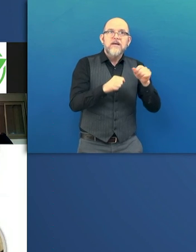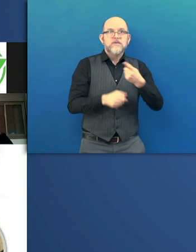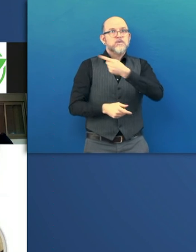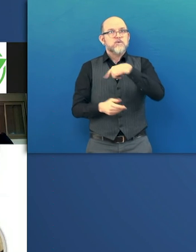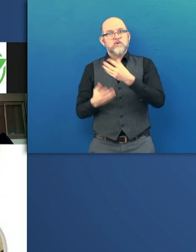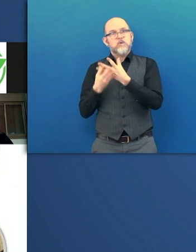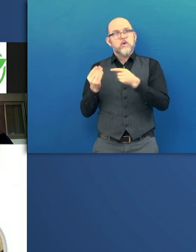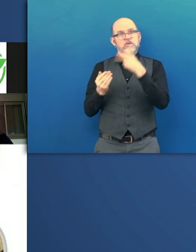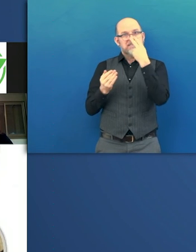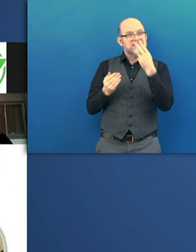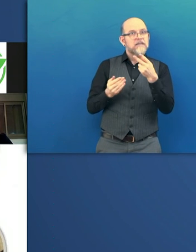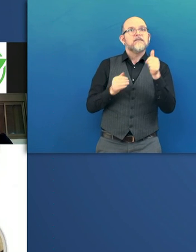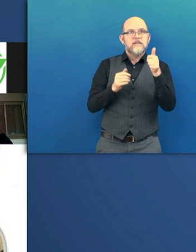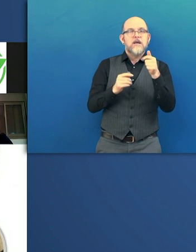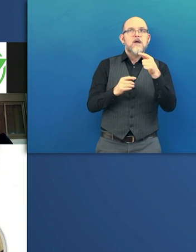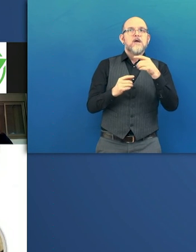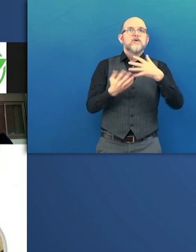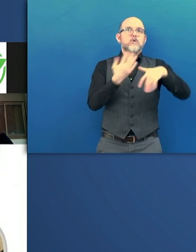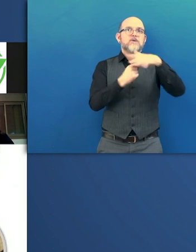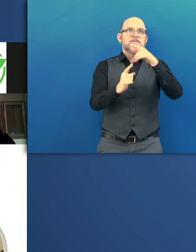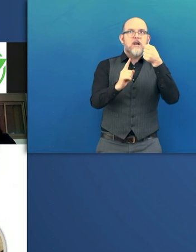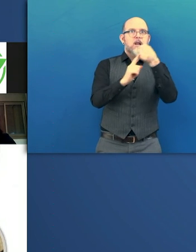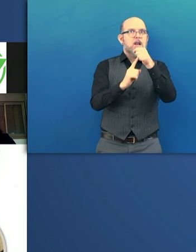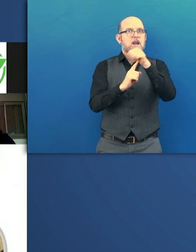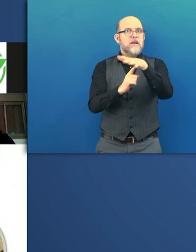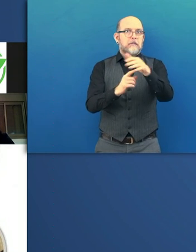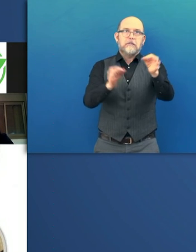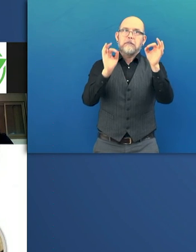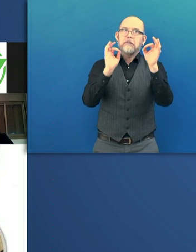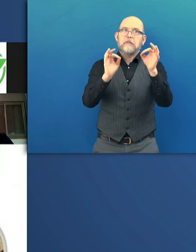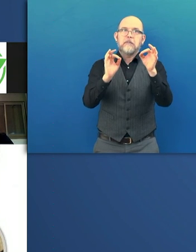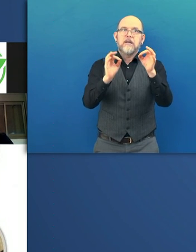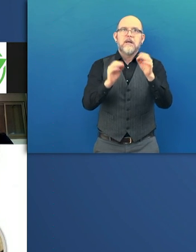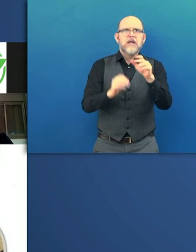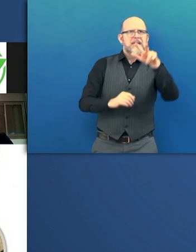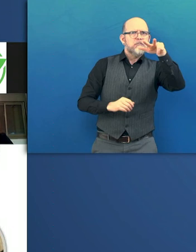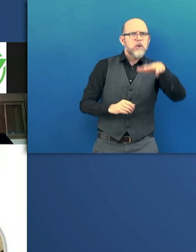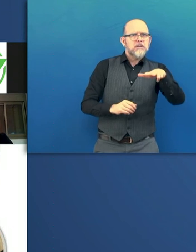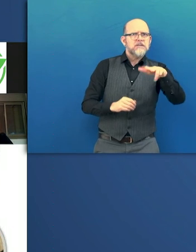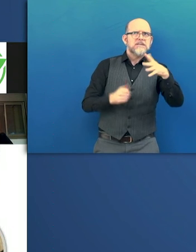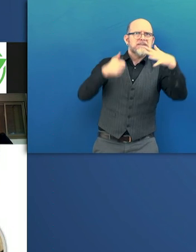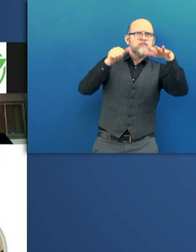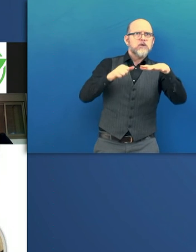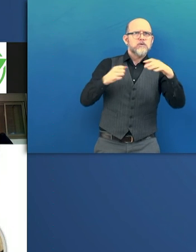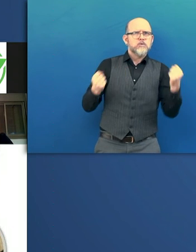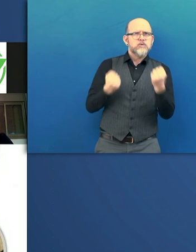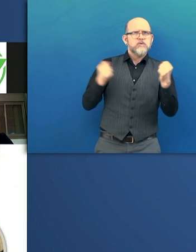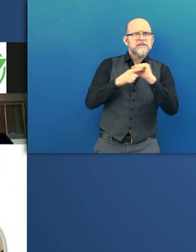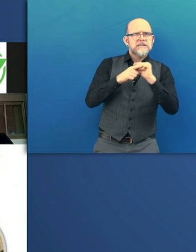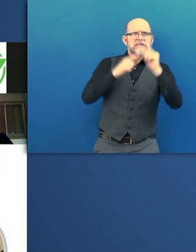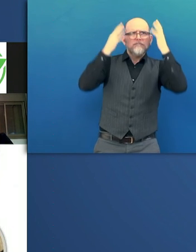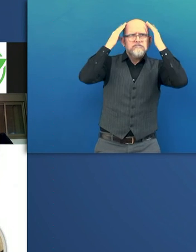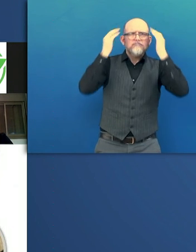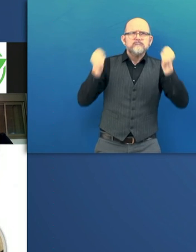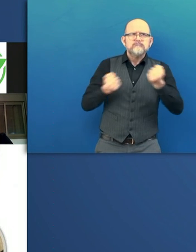Autotrain in three or six month therapy, you can increase the improvements,